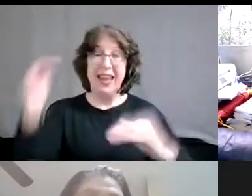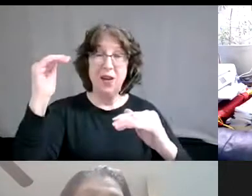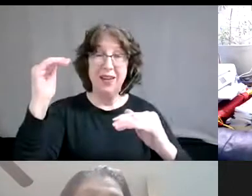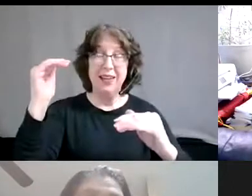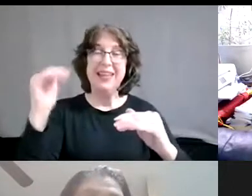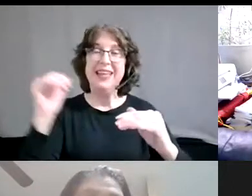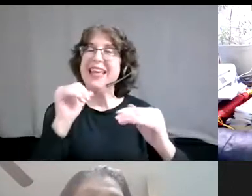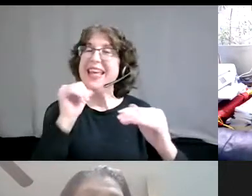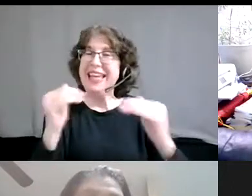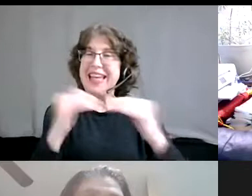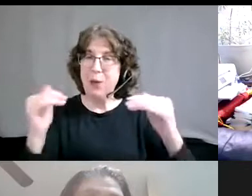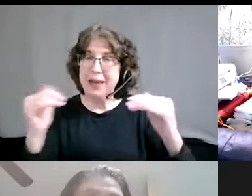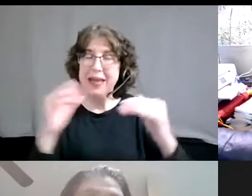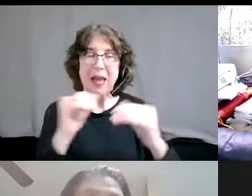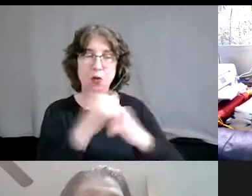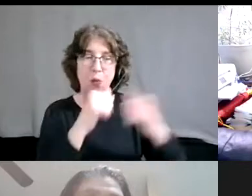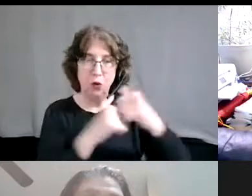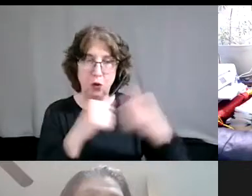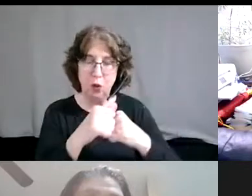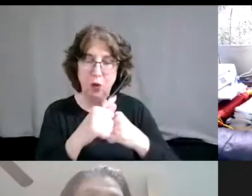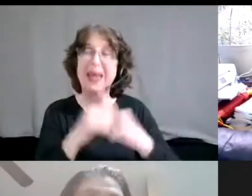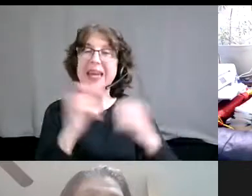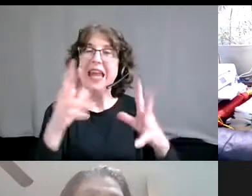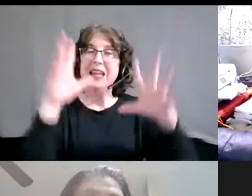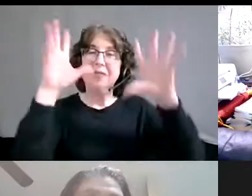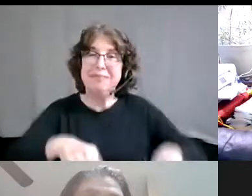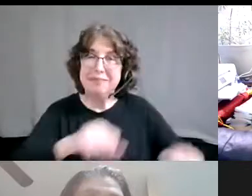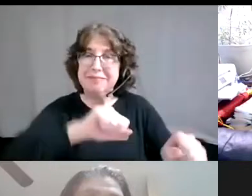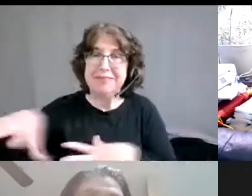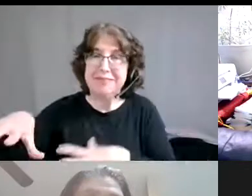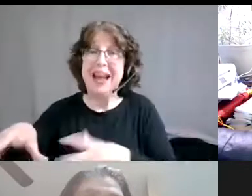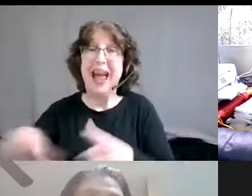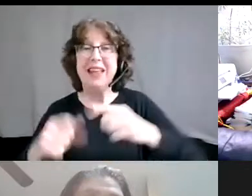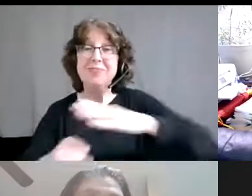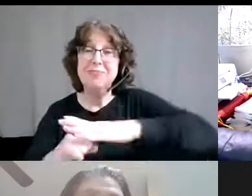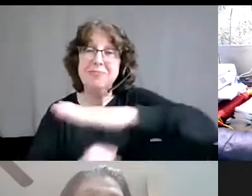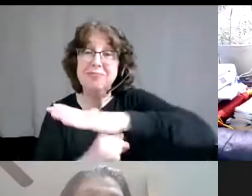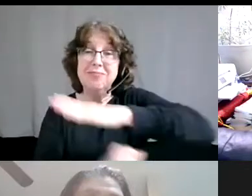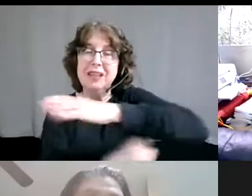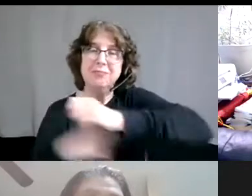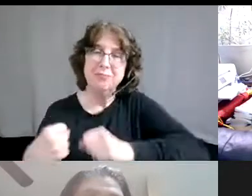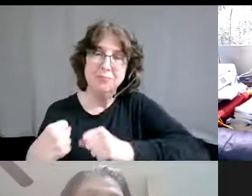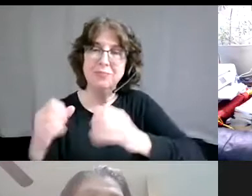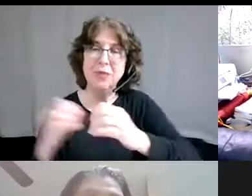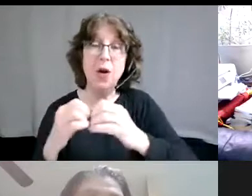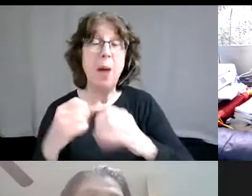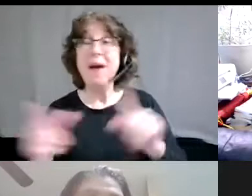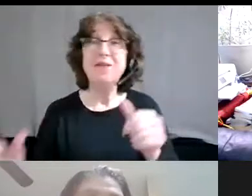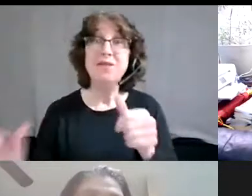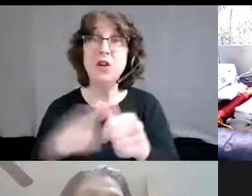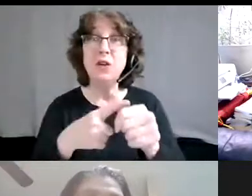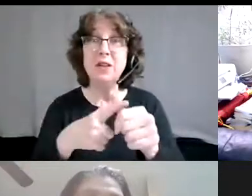fortify the foundation. But before we get to that, we need to do a full environmental review.